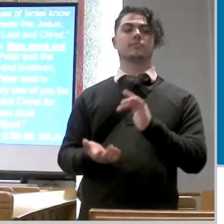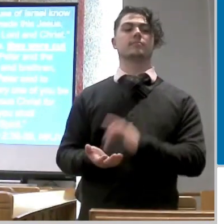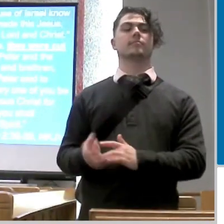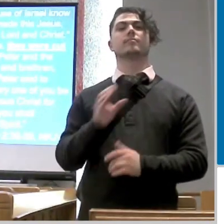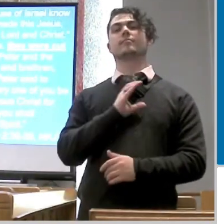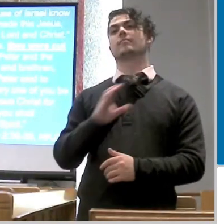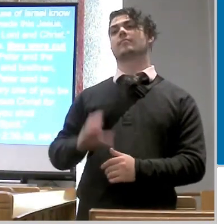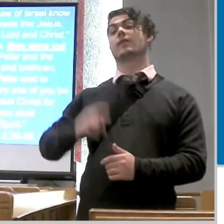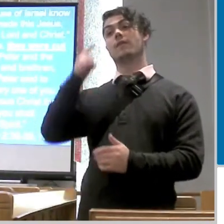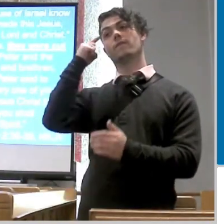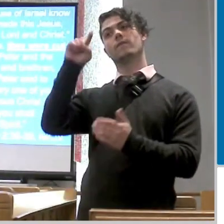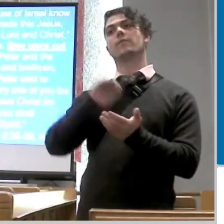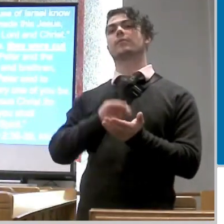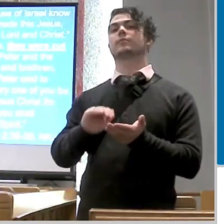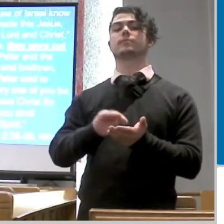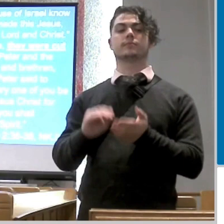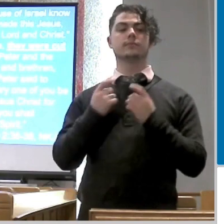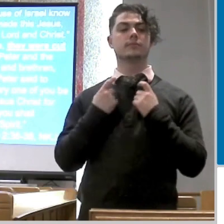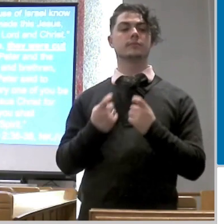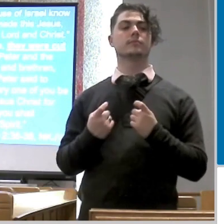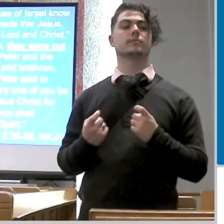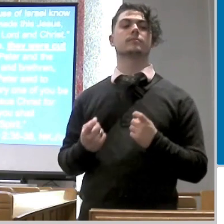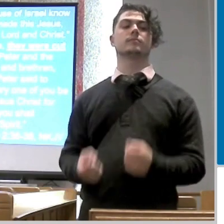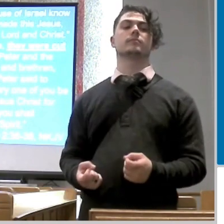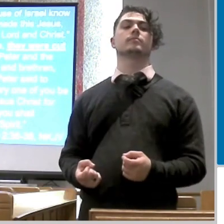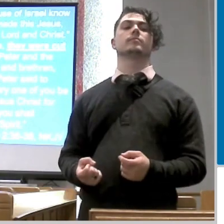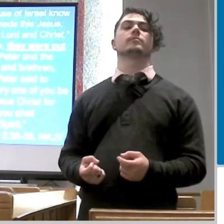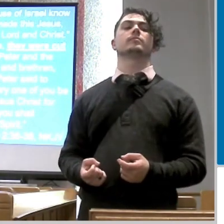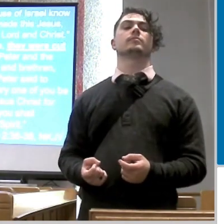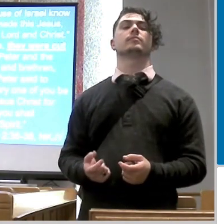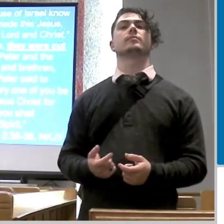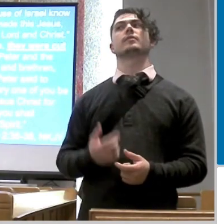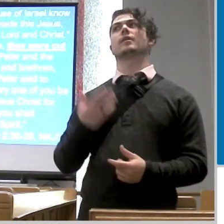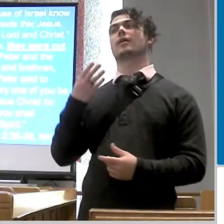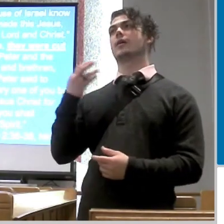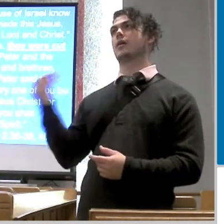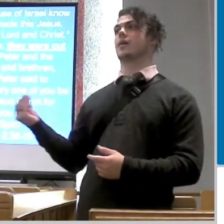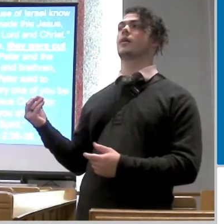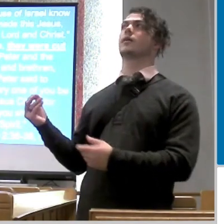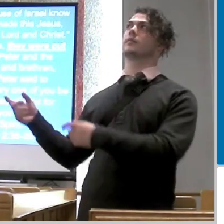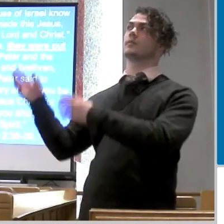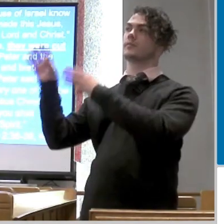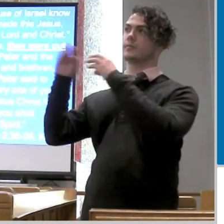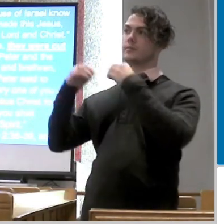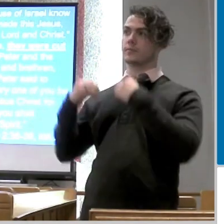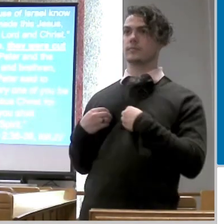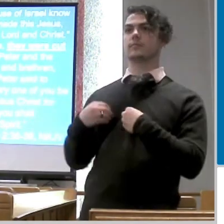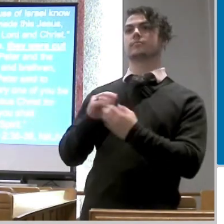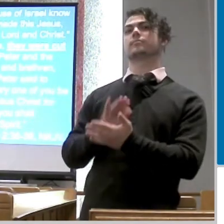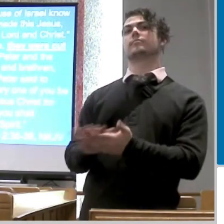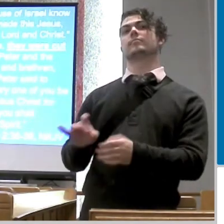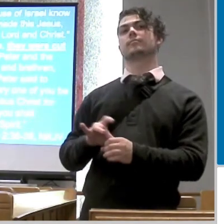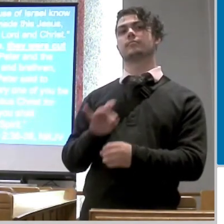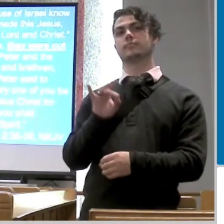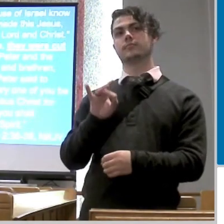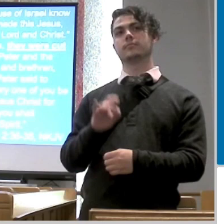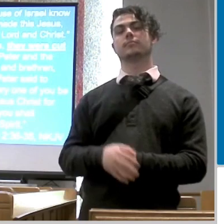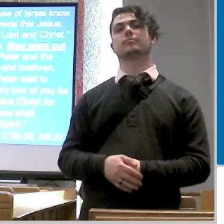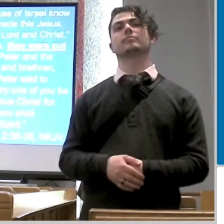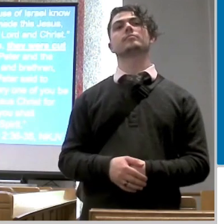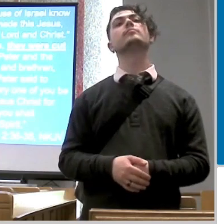jesus christ for the remission removal cleansing of your sins and you shall receive the gift of the holy spirit